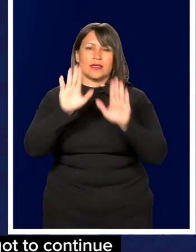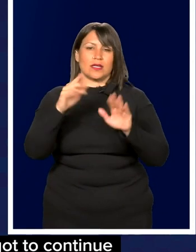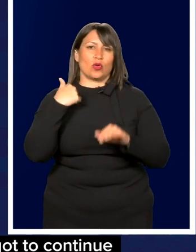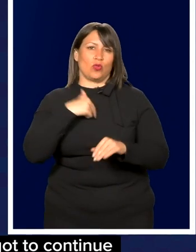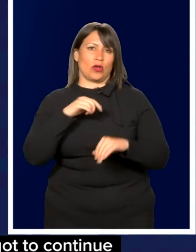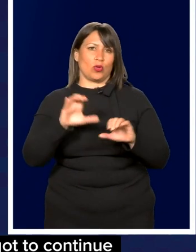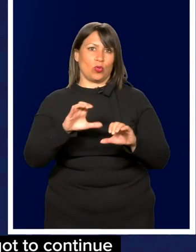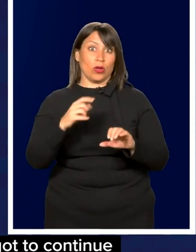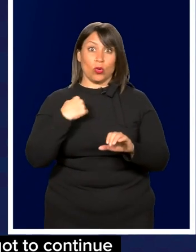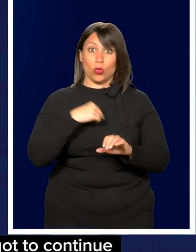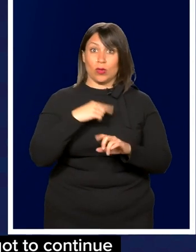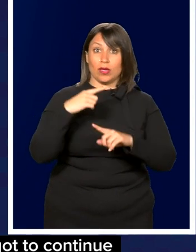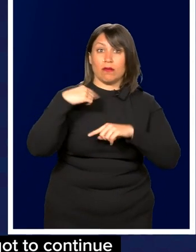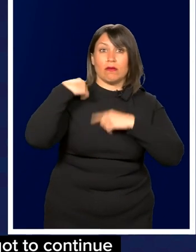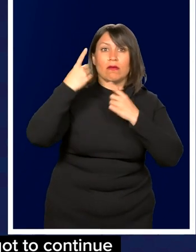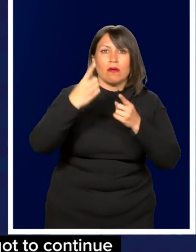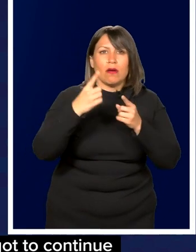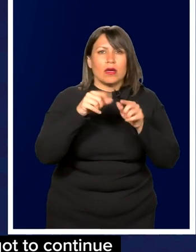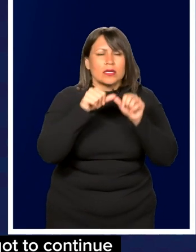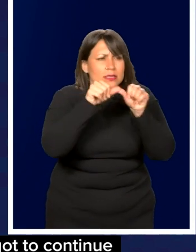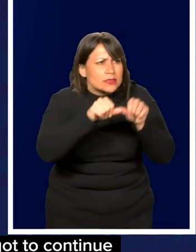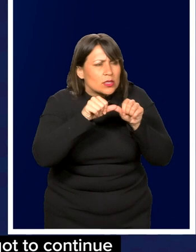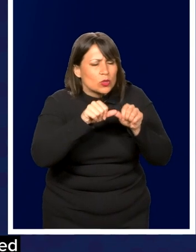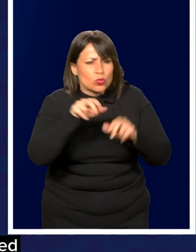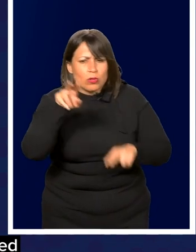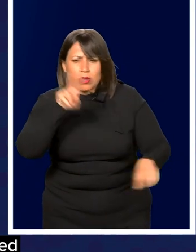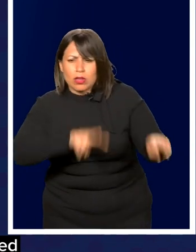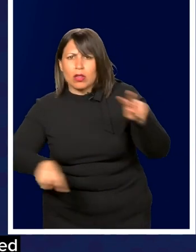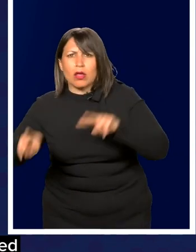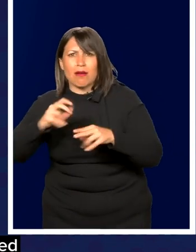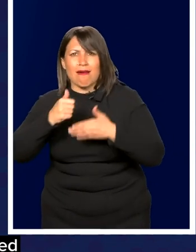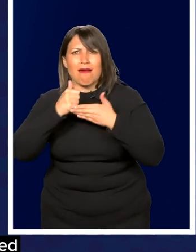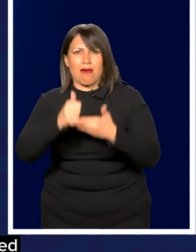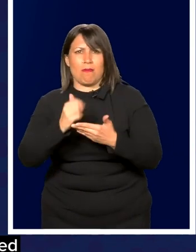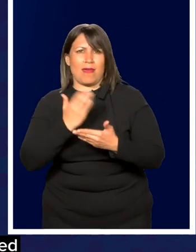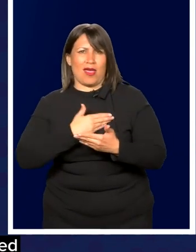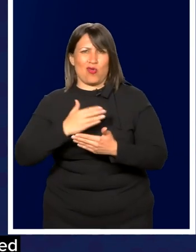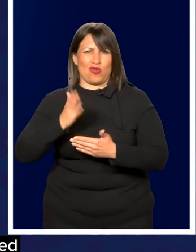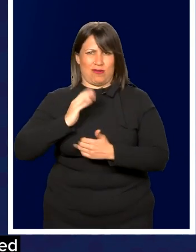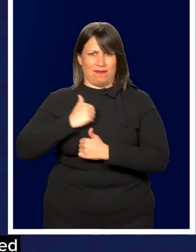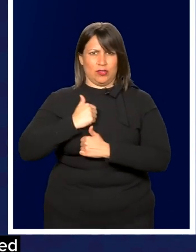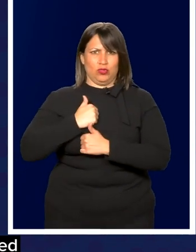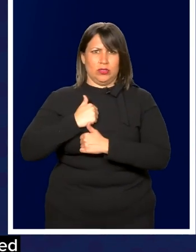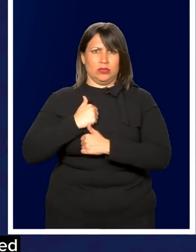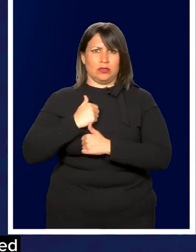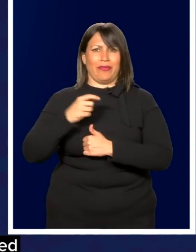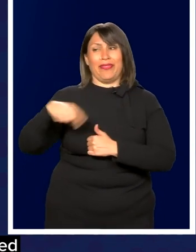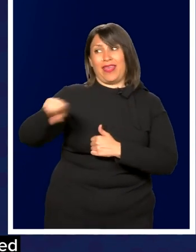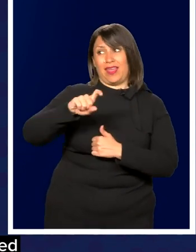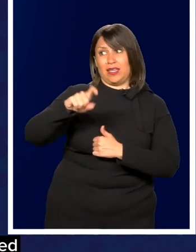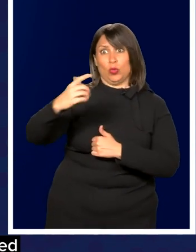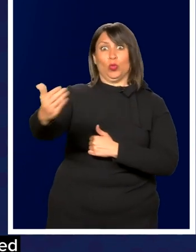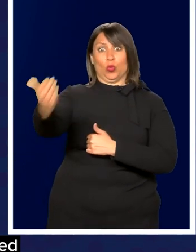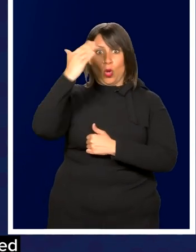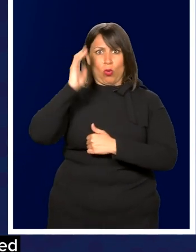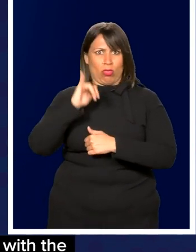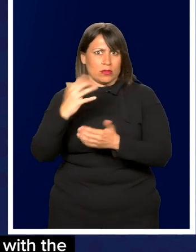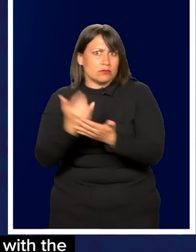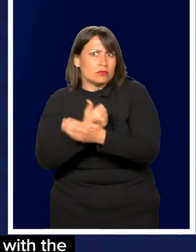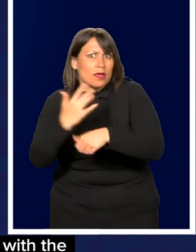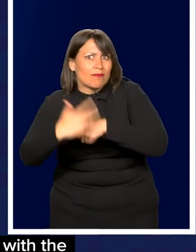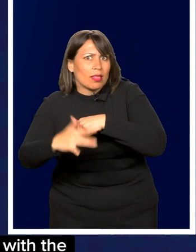thing we are doing there. So we've got to continue to look and help our veterans. Of course, the important thing is they need to know that this is available.